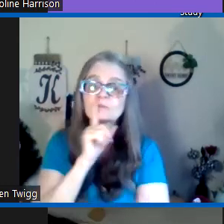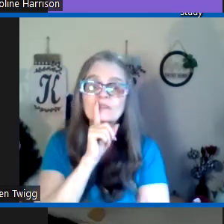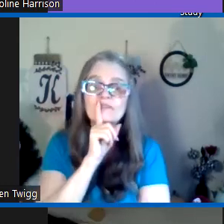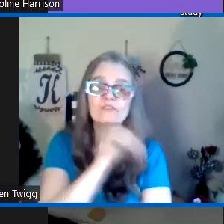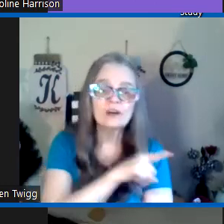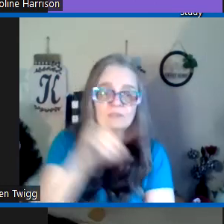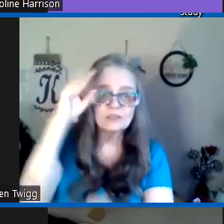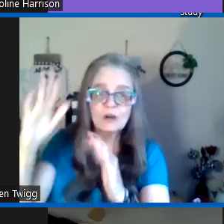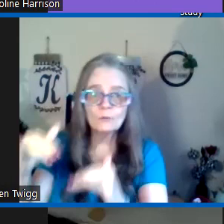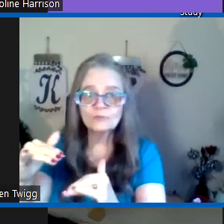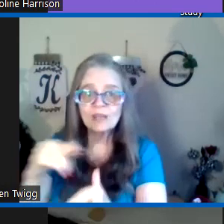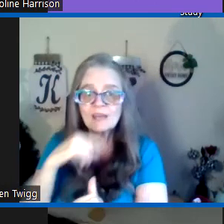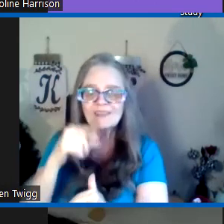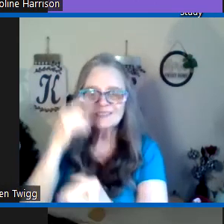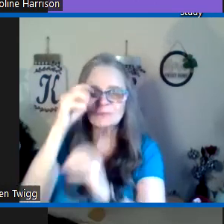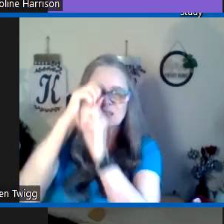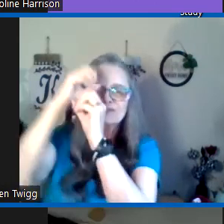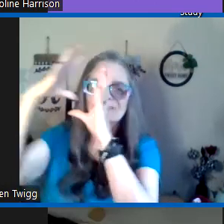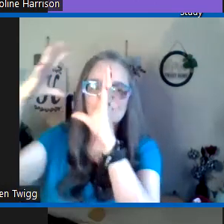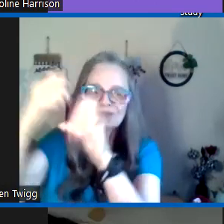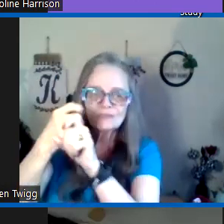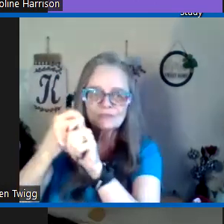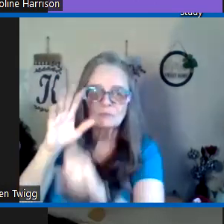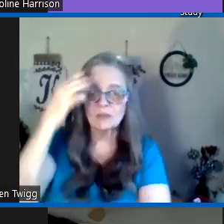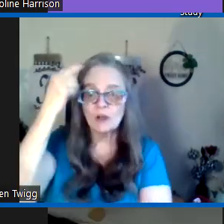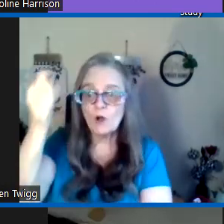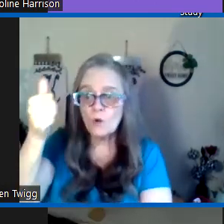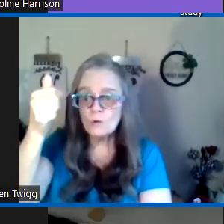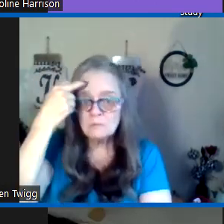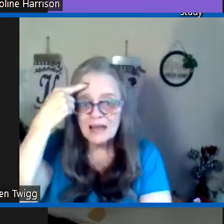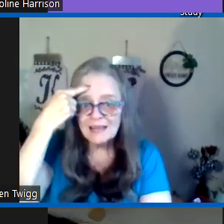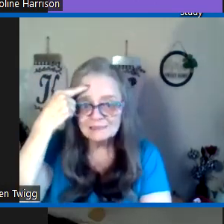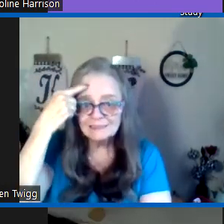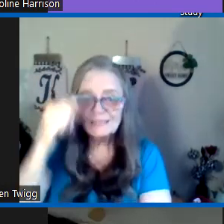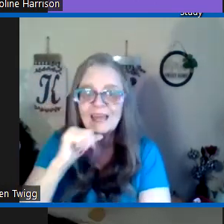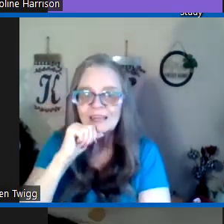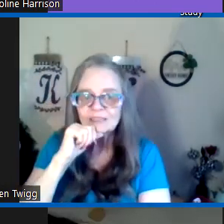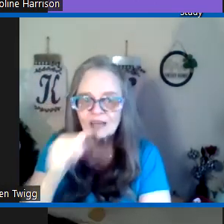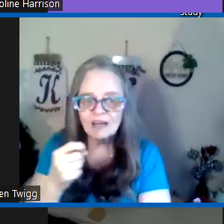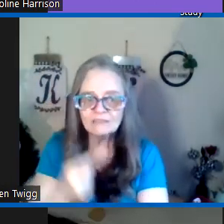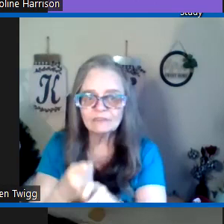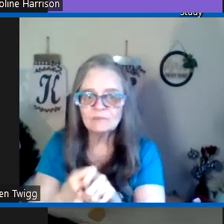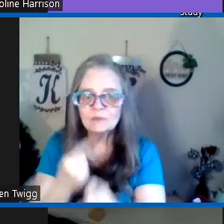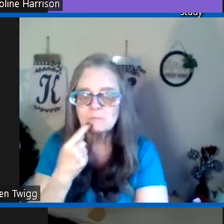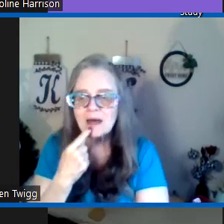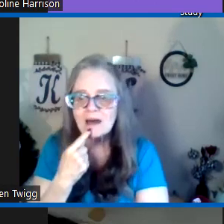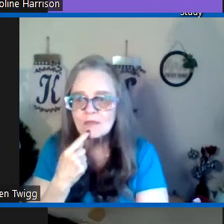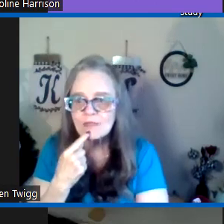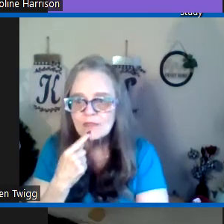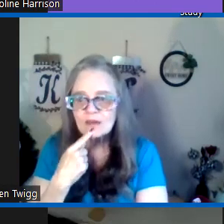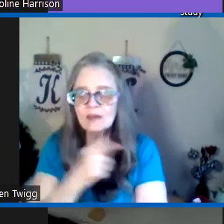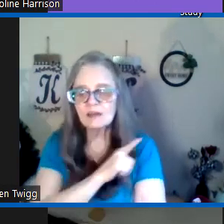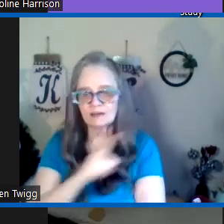fill you with false hopes they speak visions from their own minds and not from the